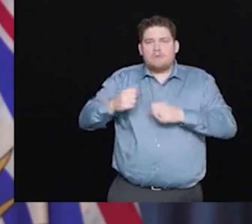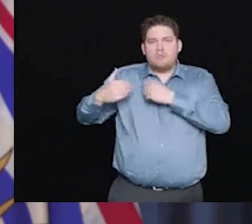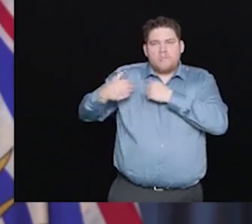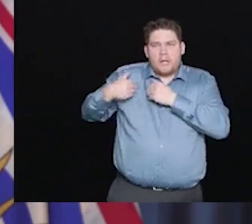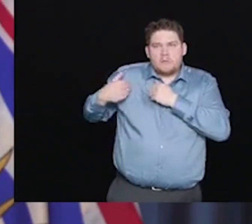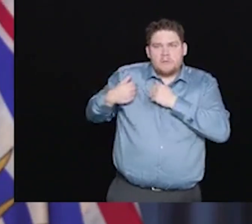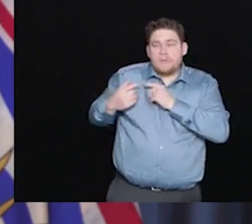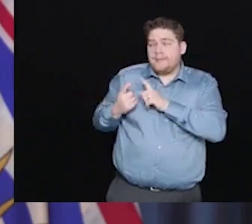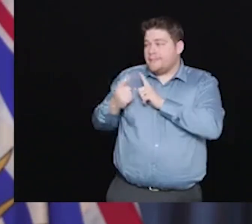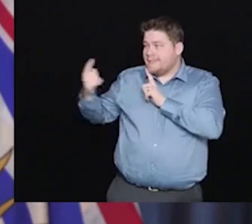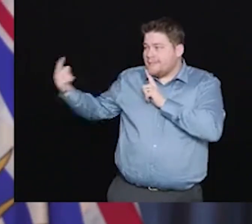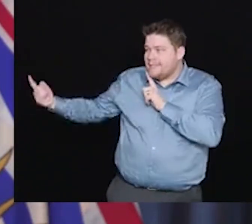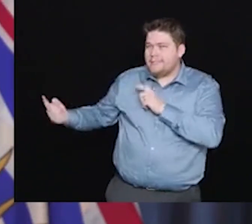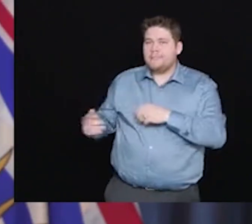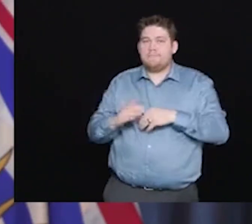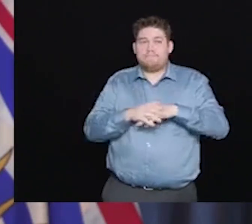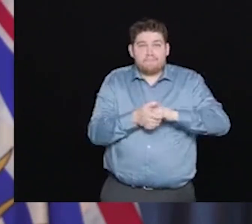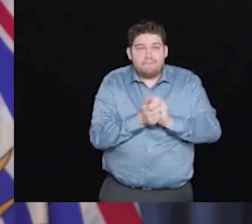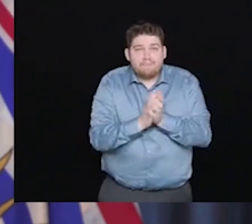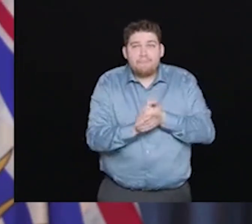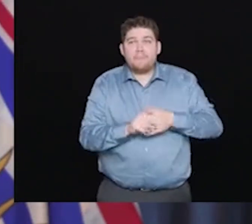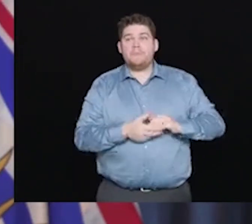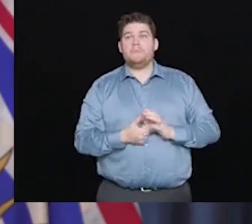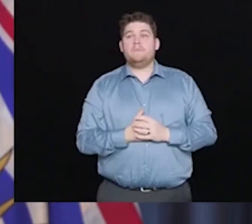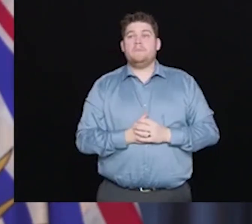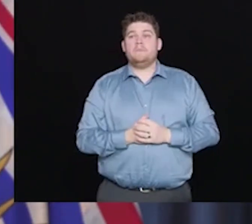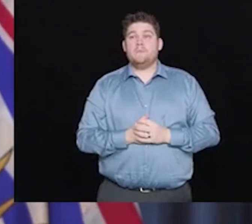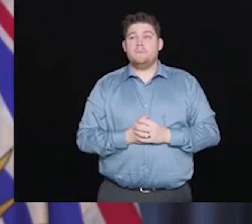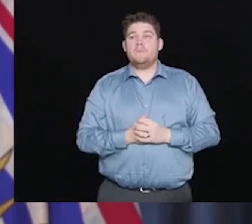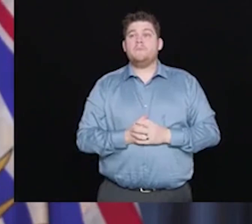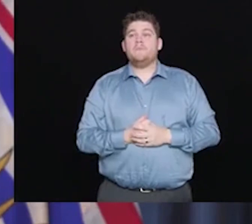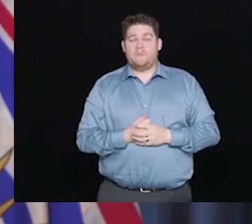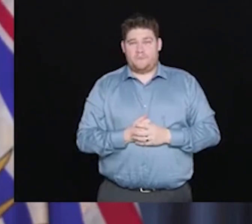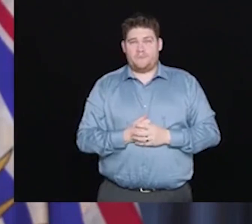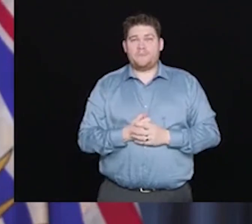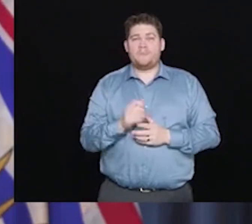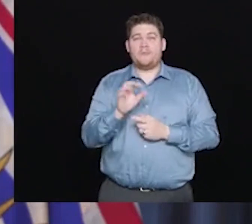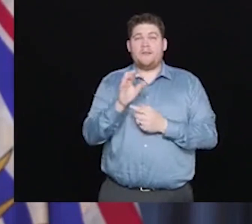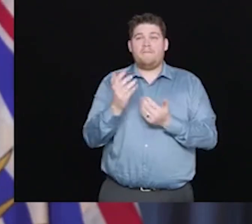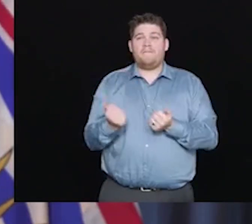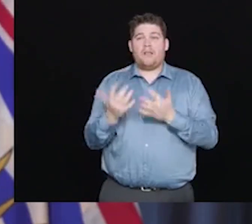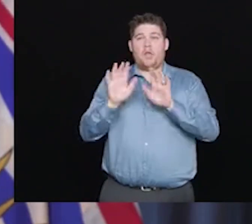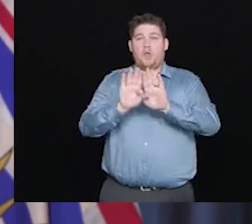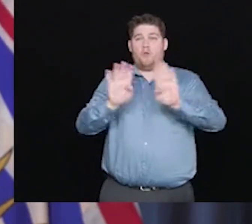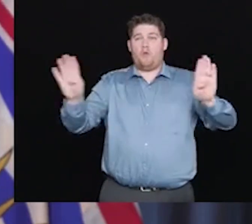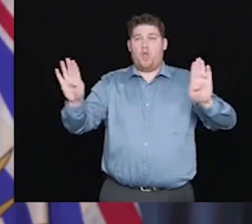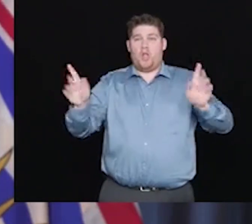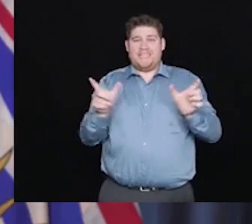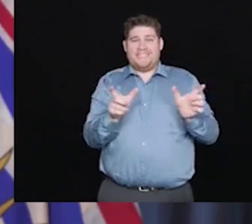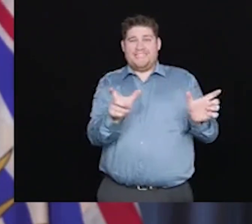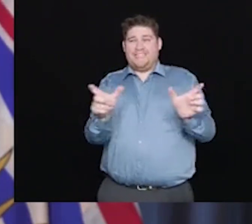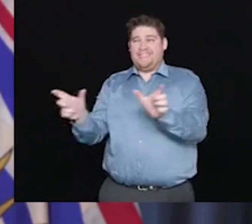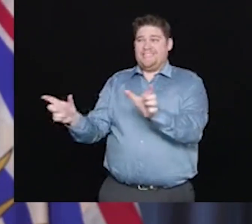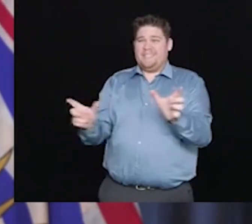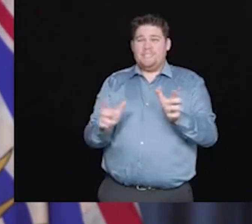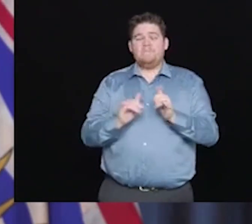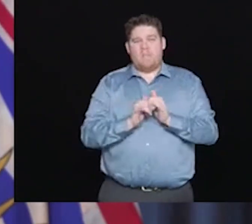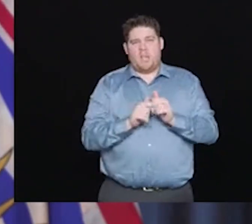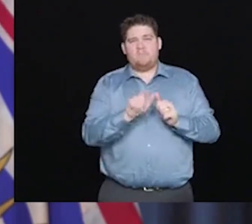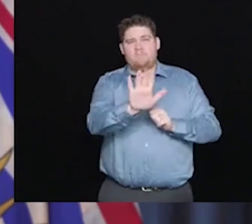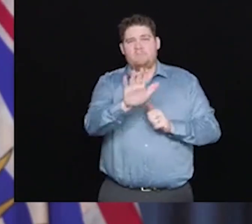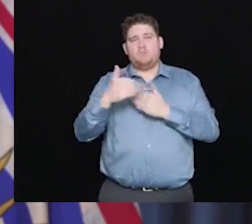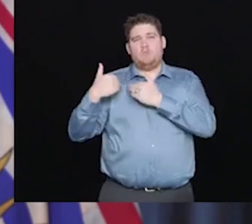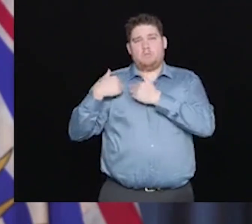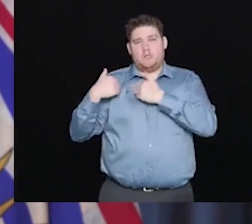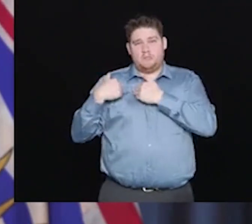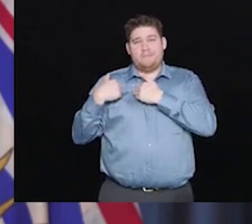care for people both in the hospital with COVID-19, but everybody else who needs health care as well. And the only way we can do